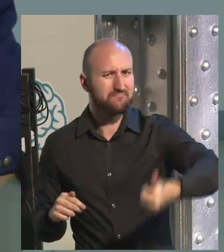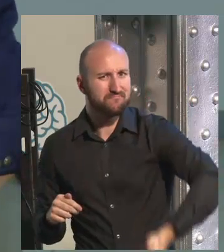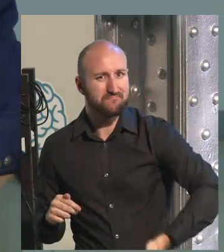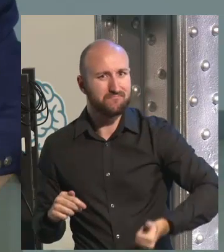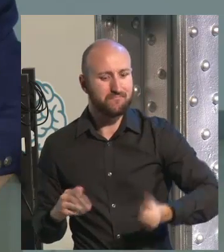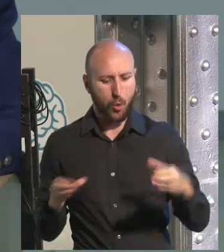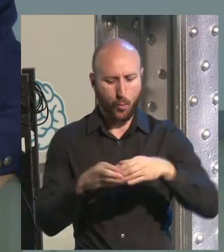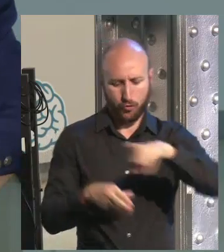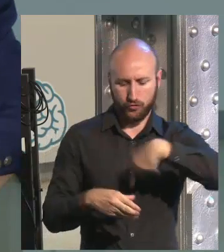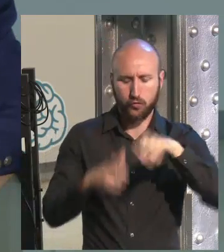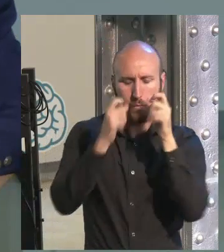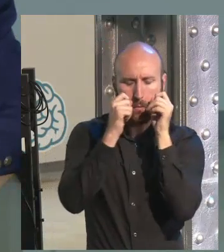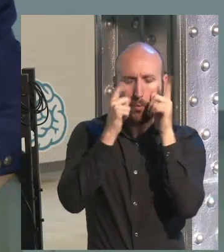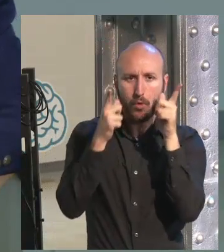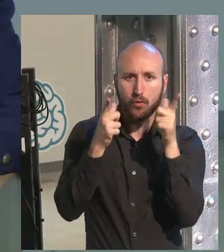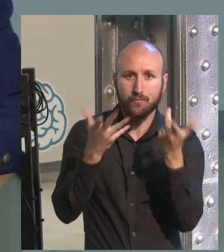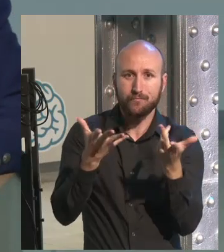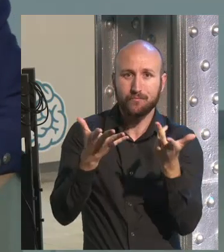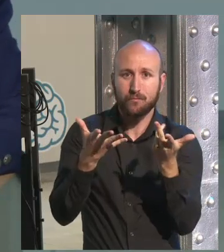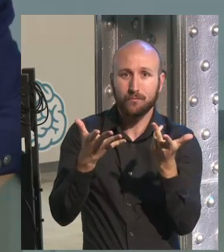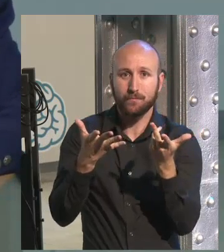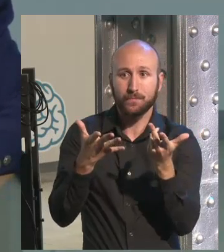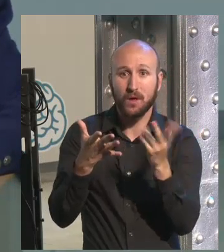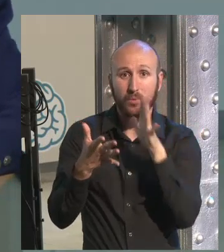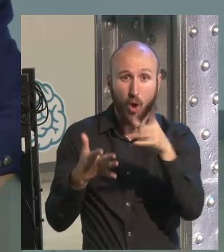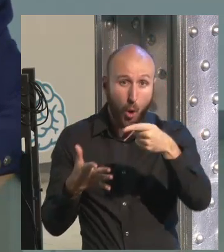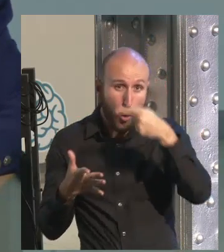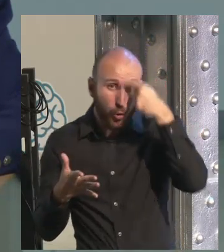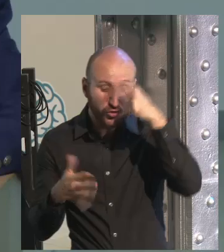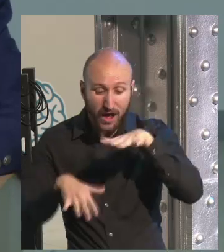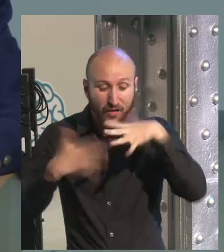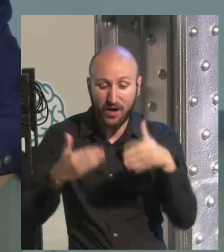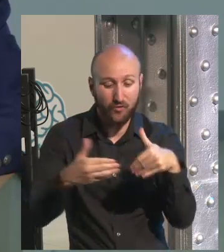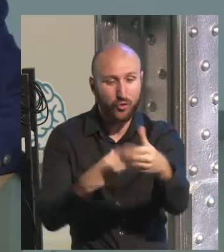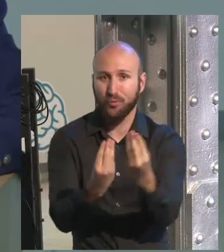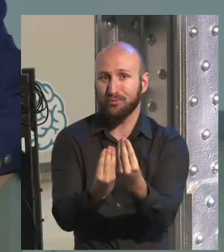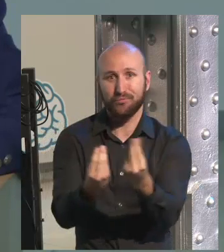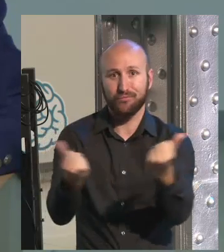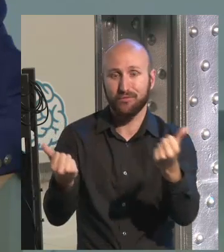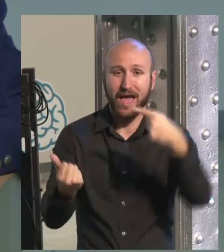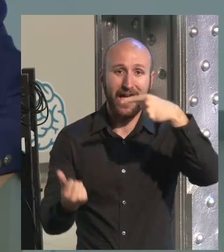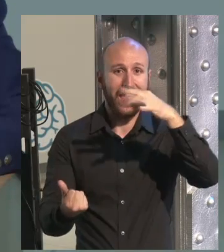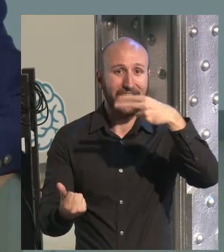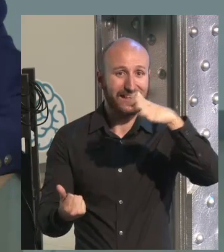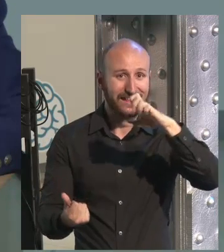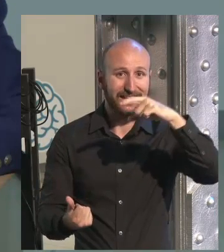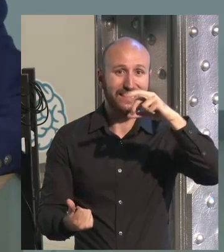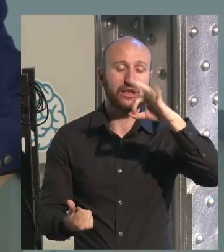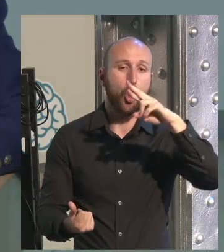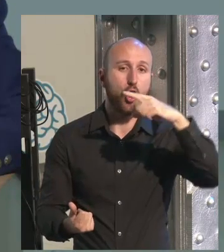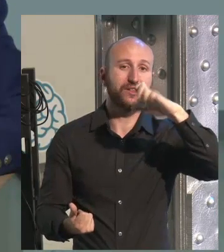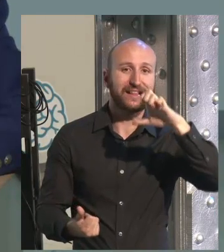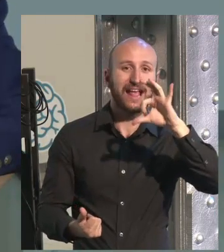we've been during a long period realizing that that current